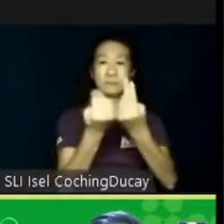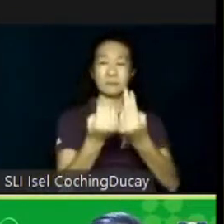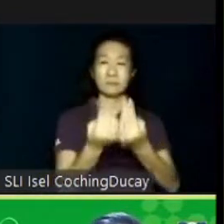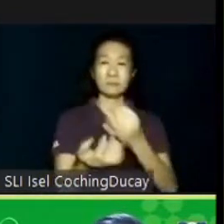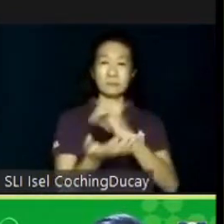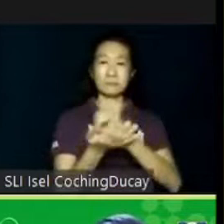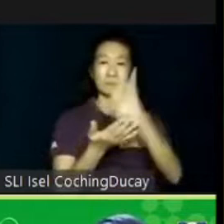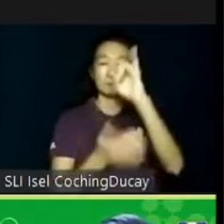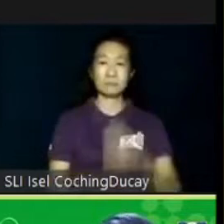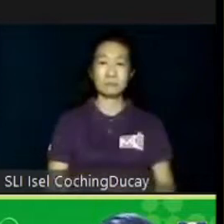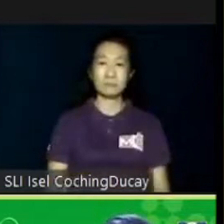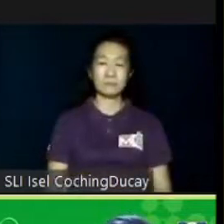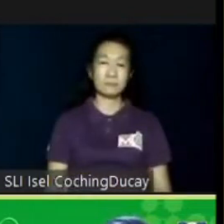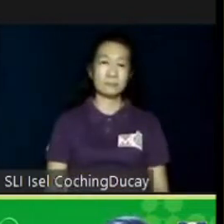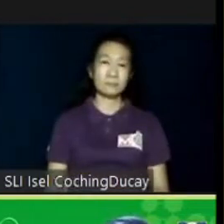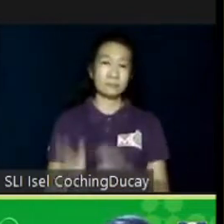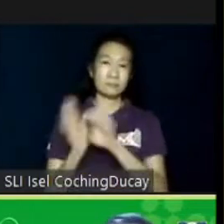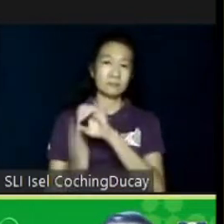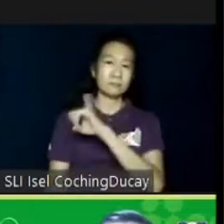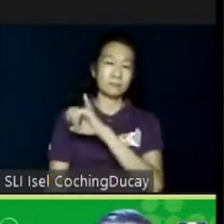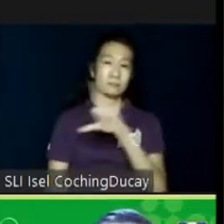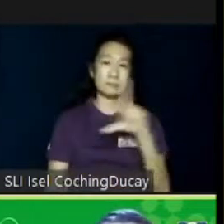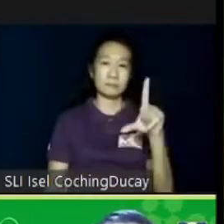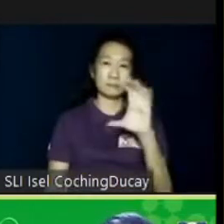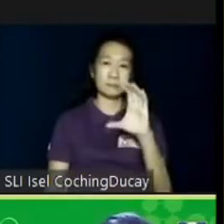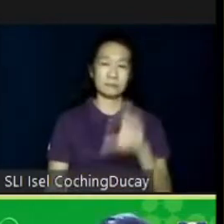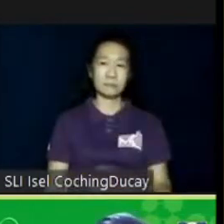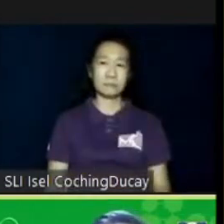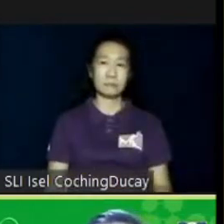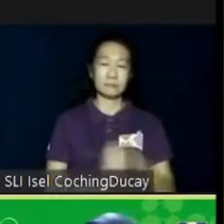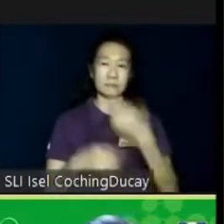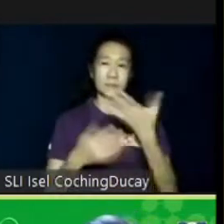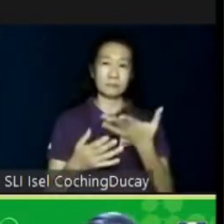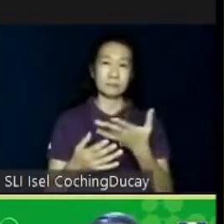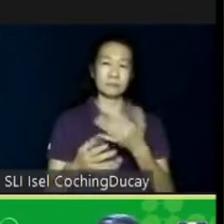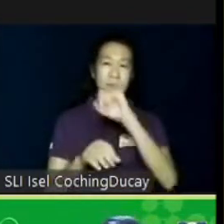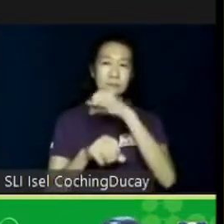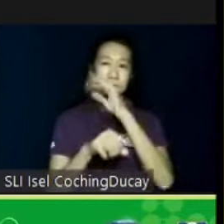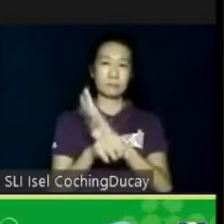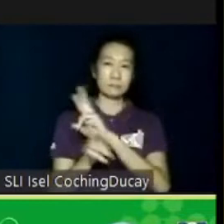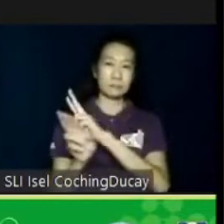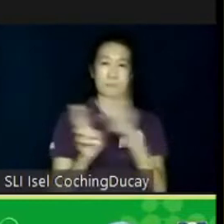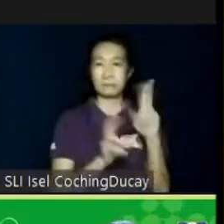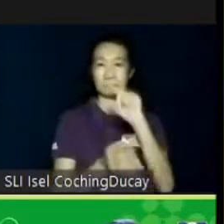like ILLC, who generate job-ready graduates. And it is our job to then